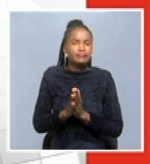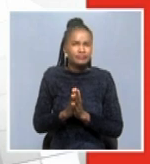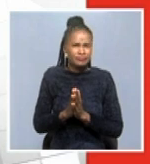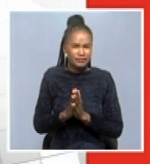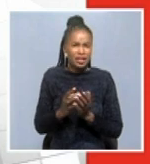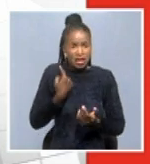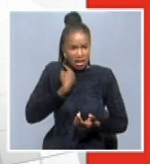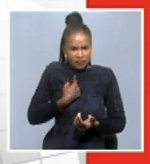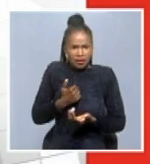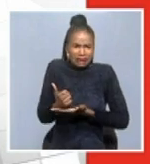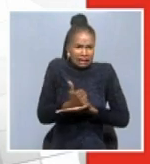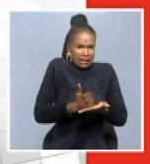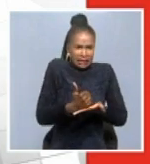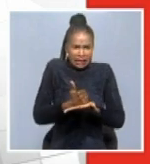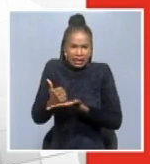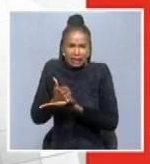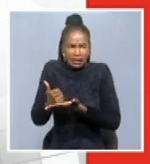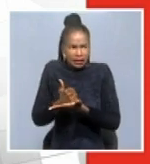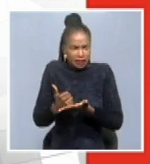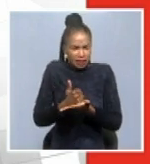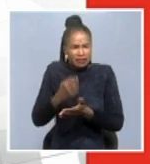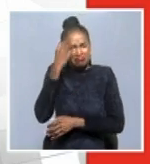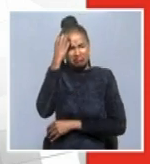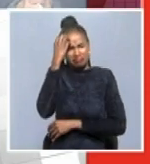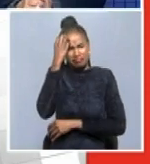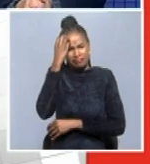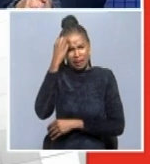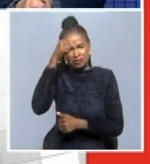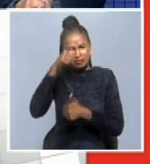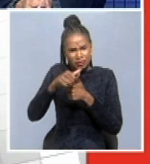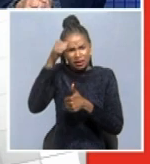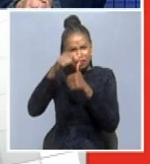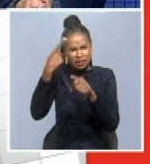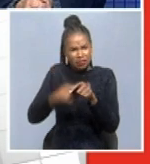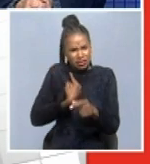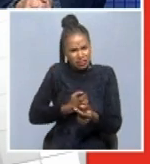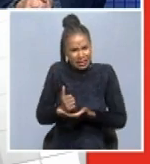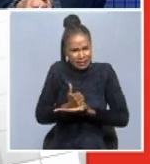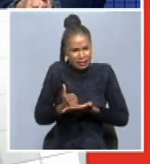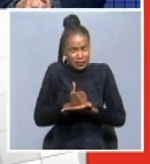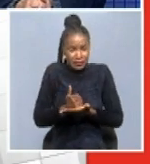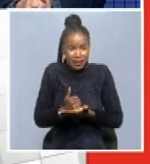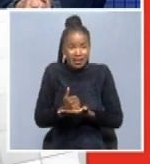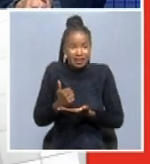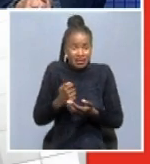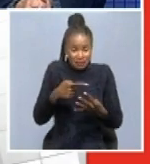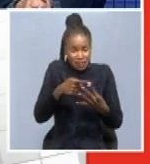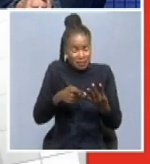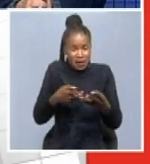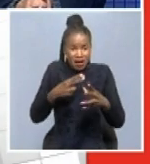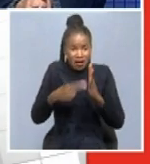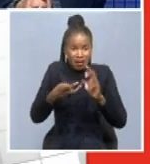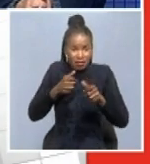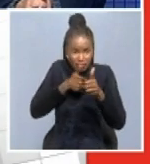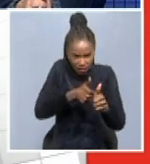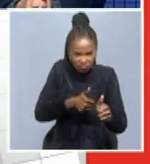hygiene environment wherever you are. And that is what will assist us in curving the spread of COVID-19. All right, Irongo